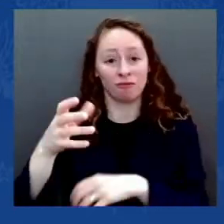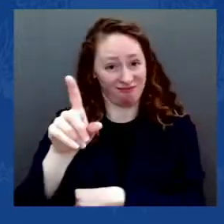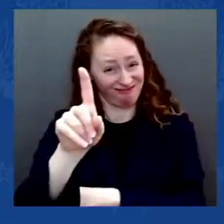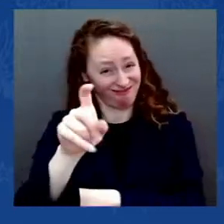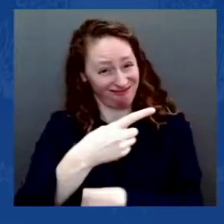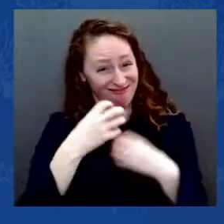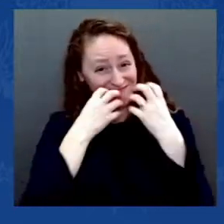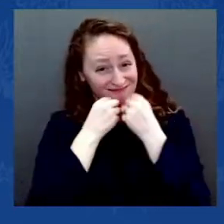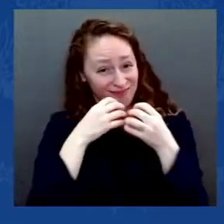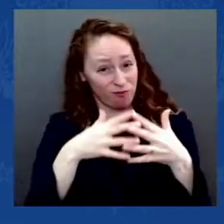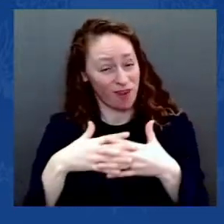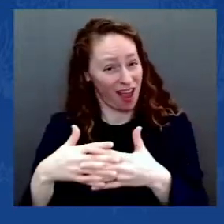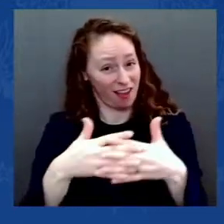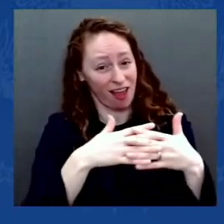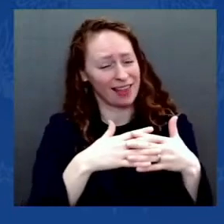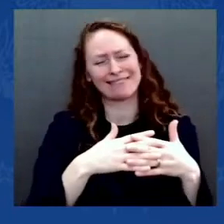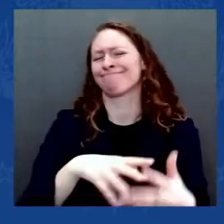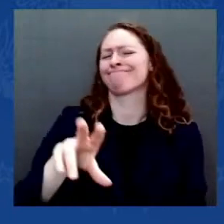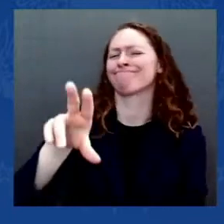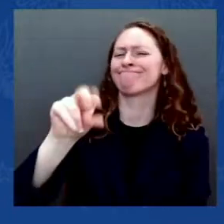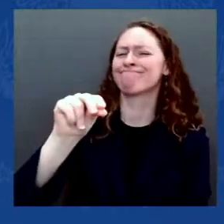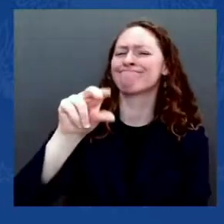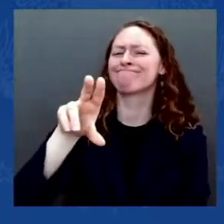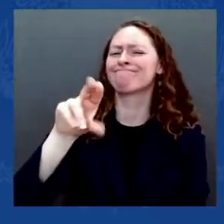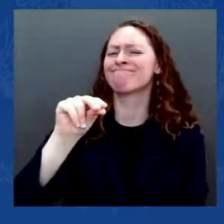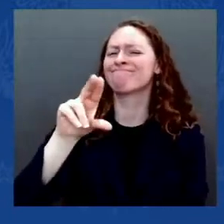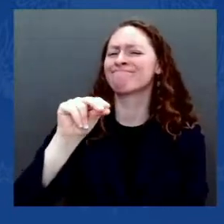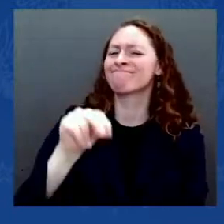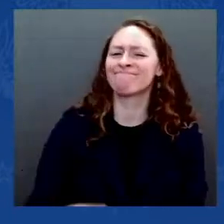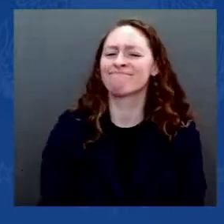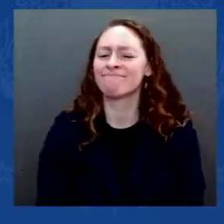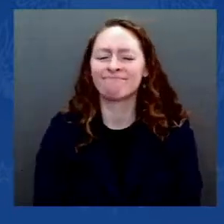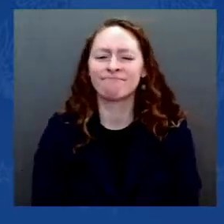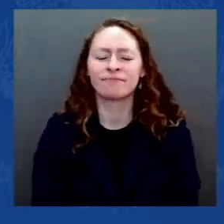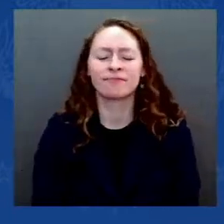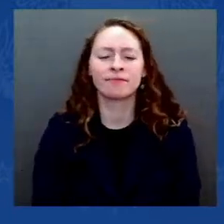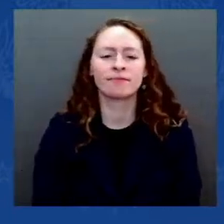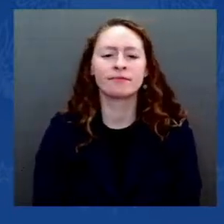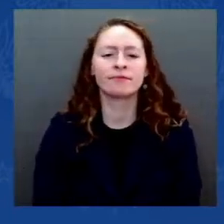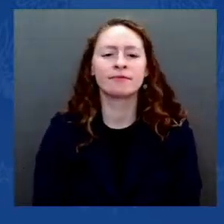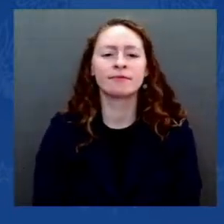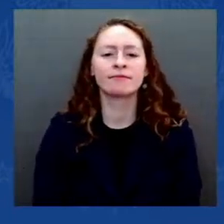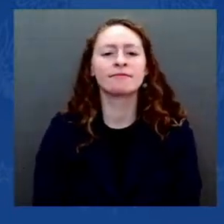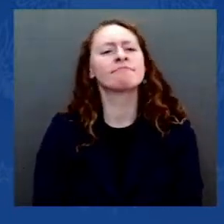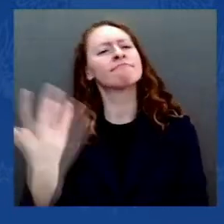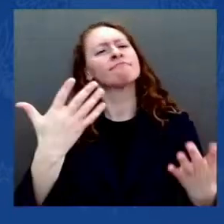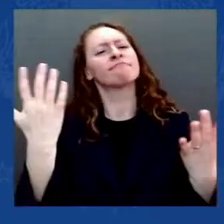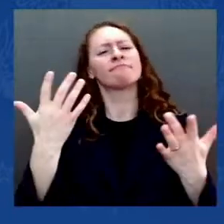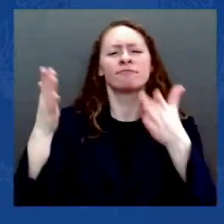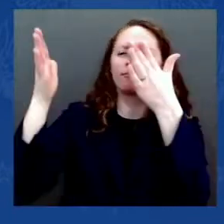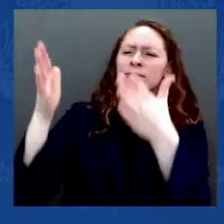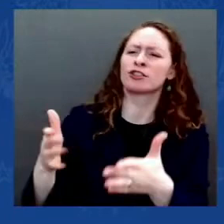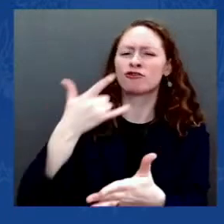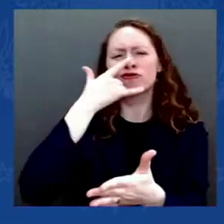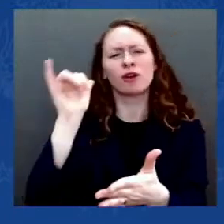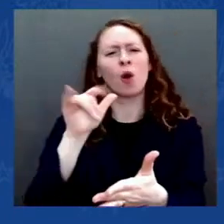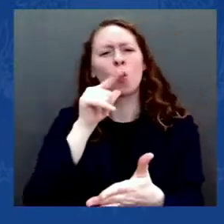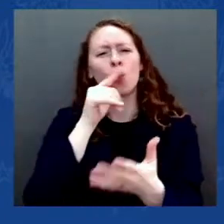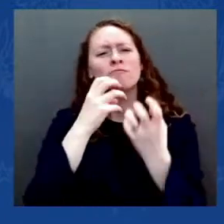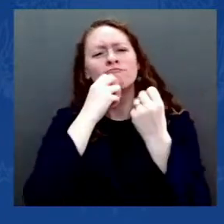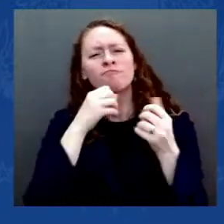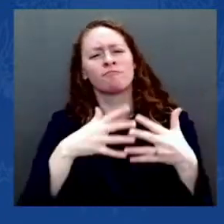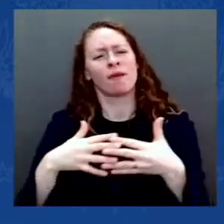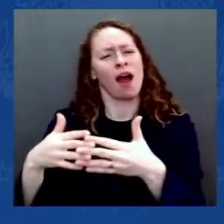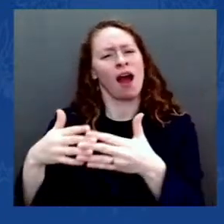who peacefully expressed their vote at the ballot box. The election workers who protected the integrity of the vote